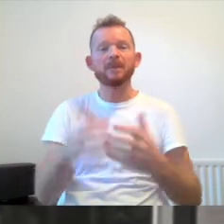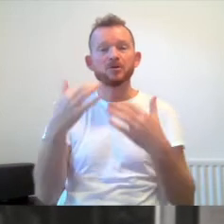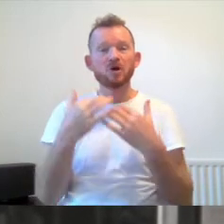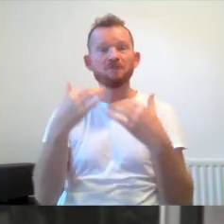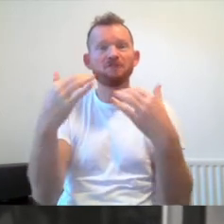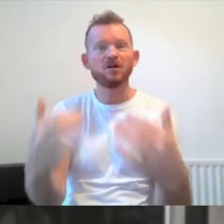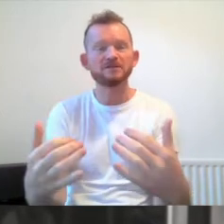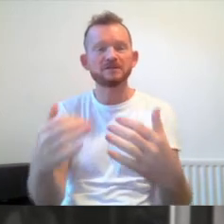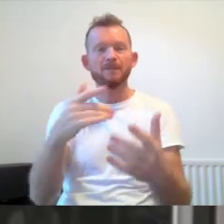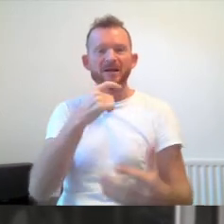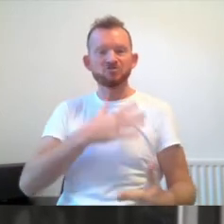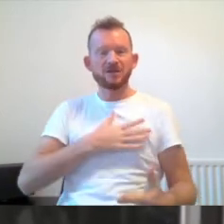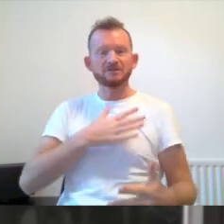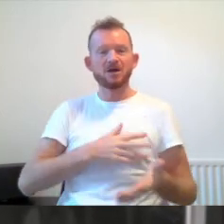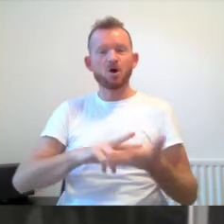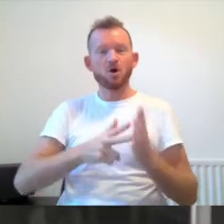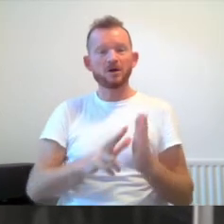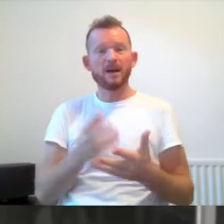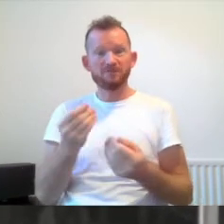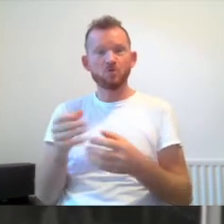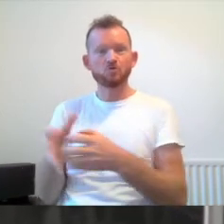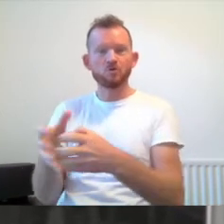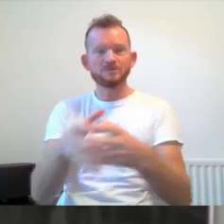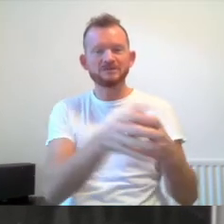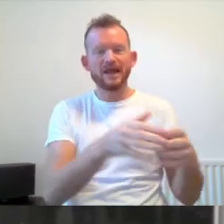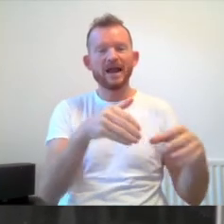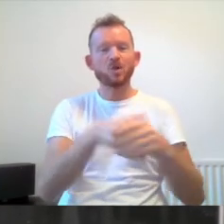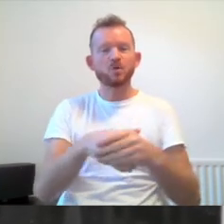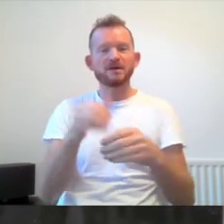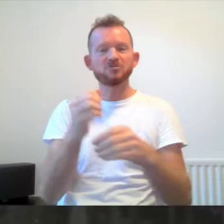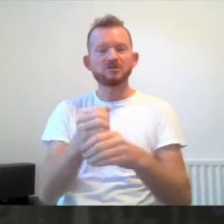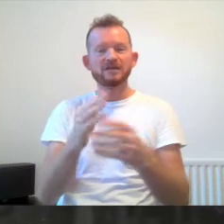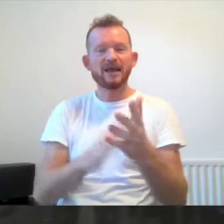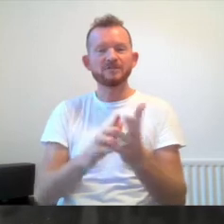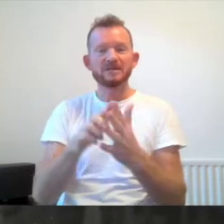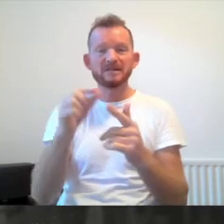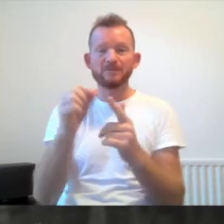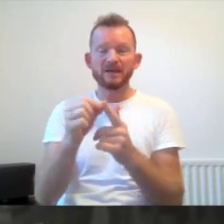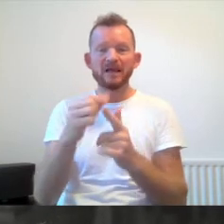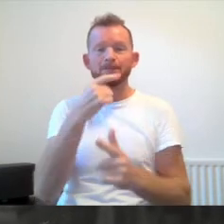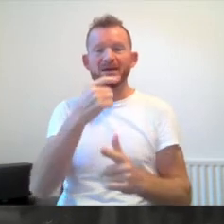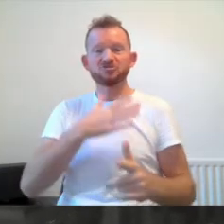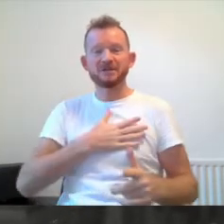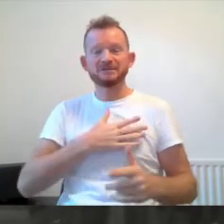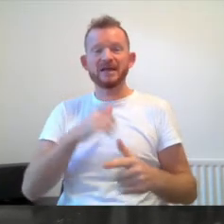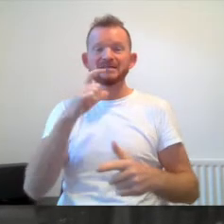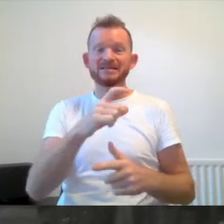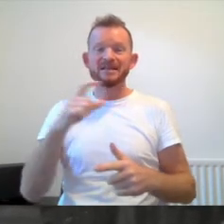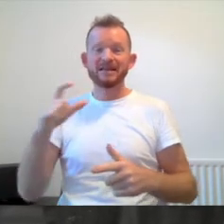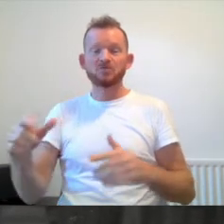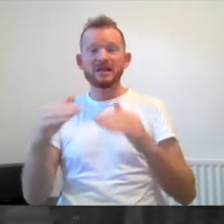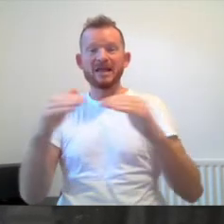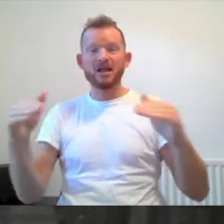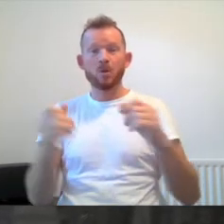organised by a few groups, including GMCDP and Manchester City Council's Equals Opportunities Unit.